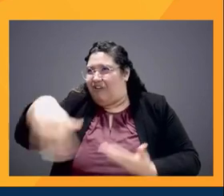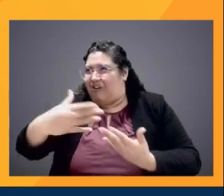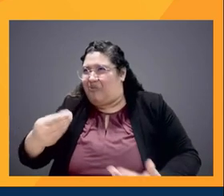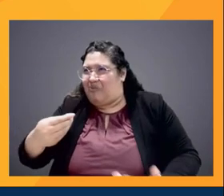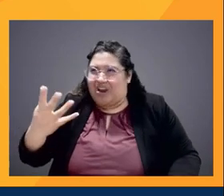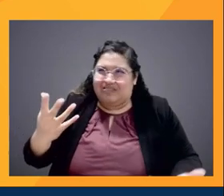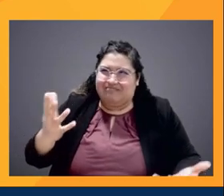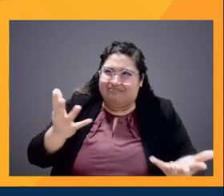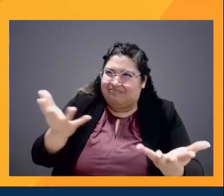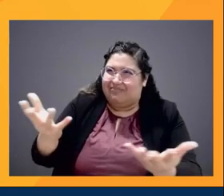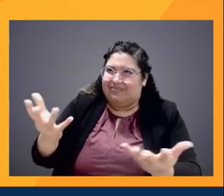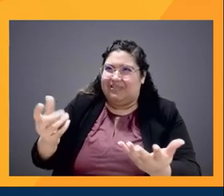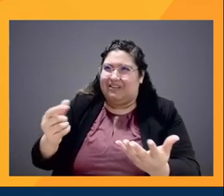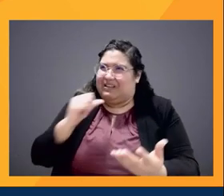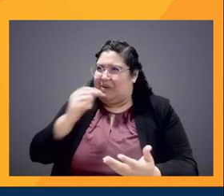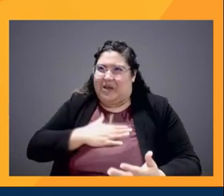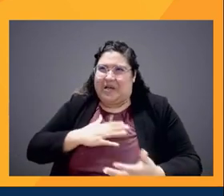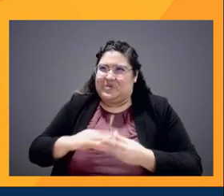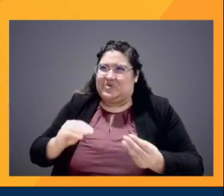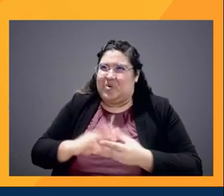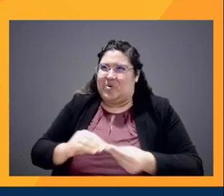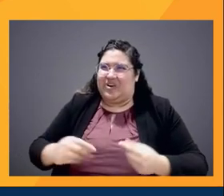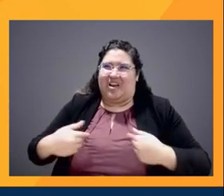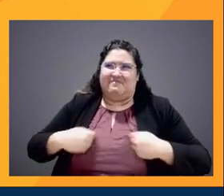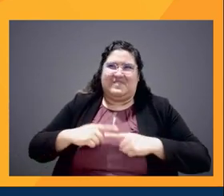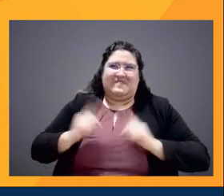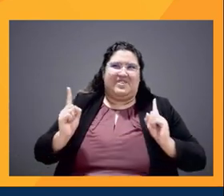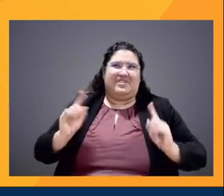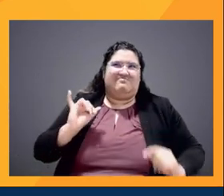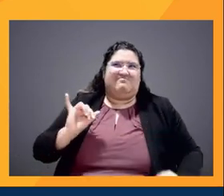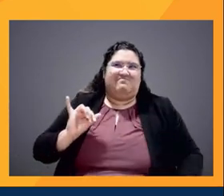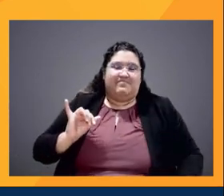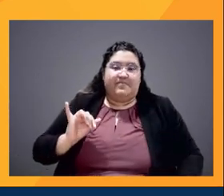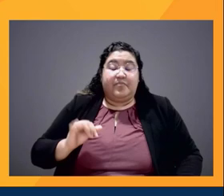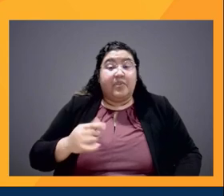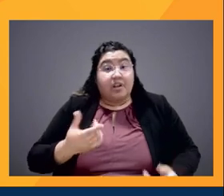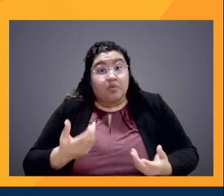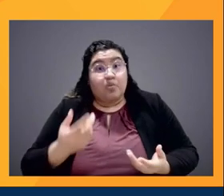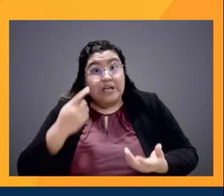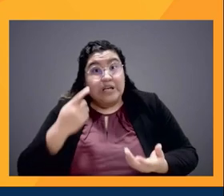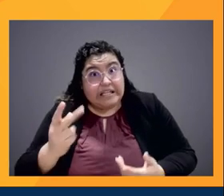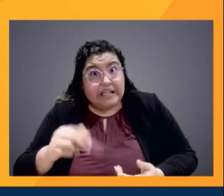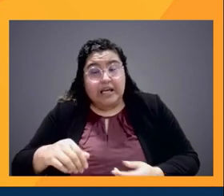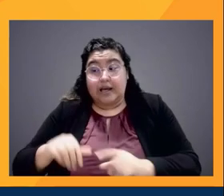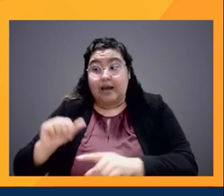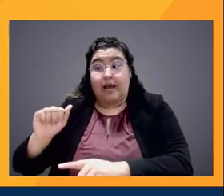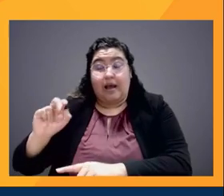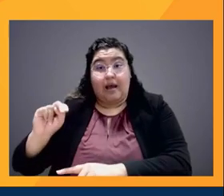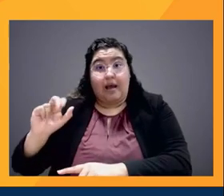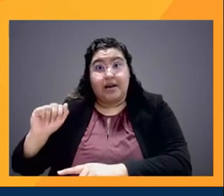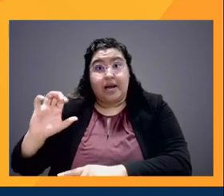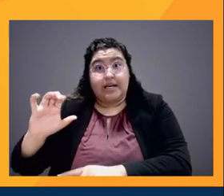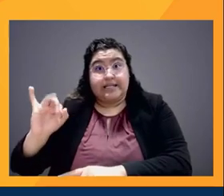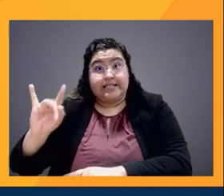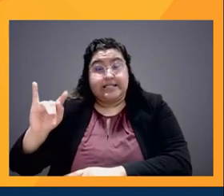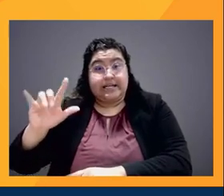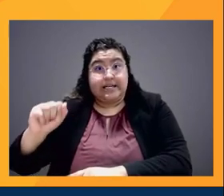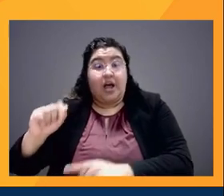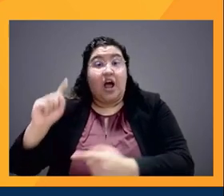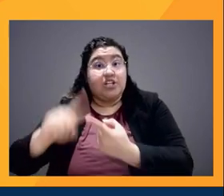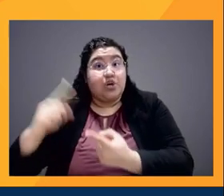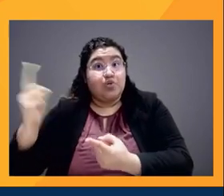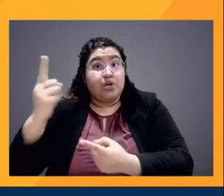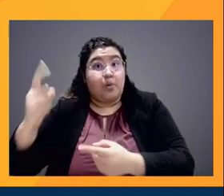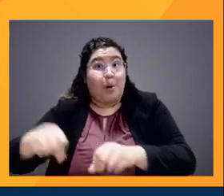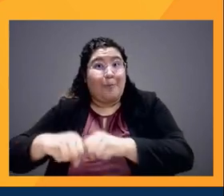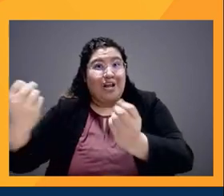So we start believing this pattern, like Ana Cristina said very well, unless it's somebody broke the rules, nobody understands that you